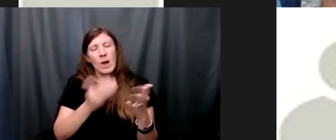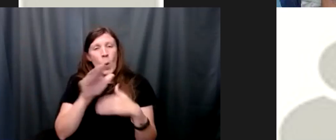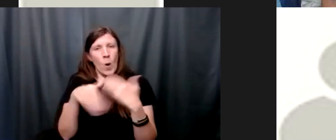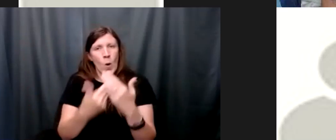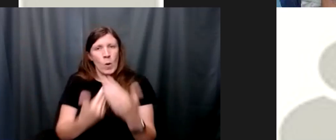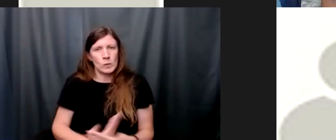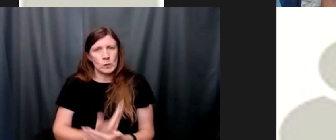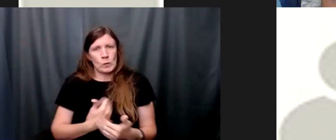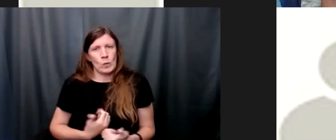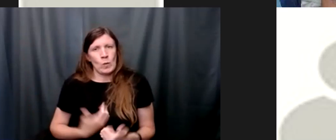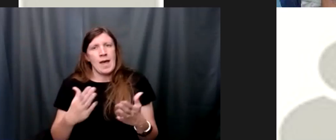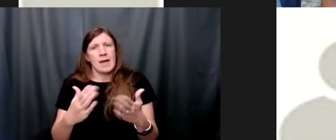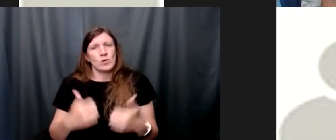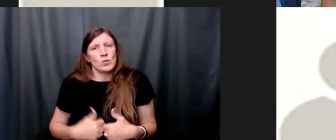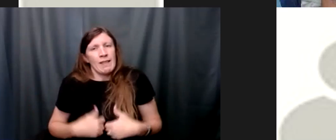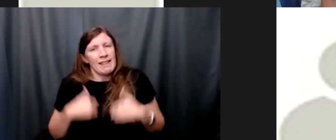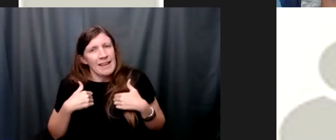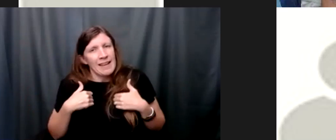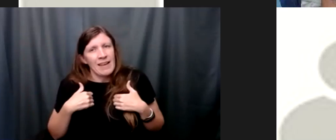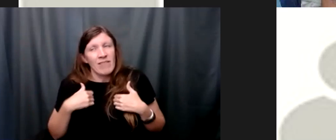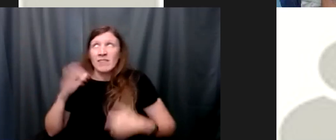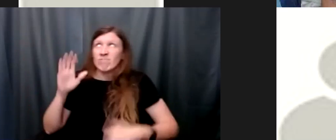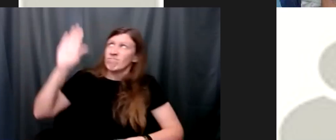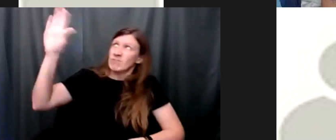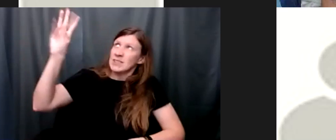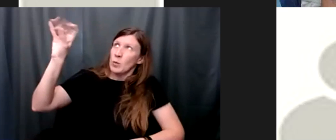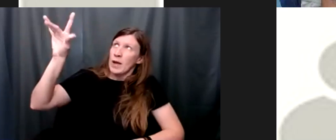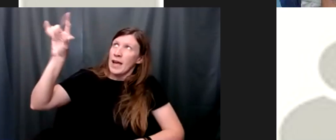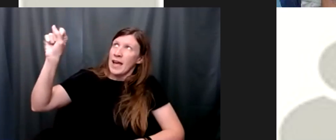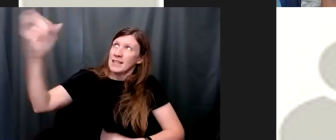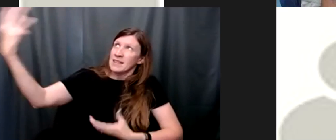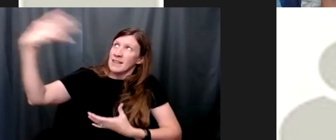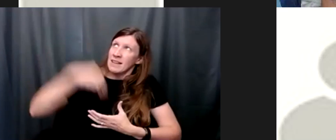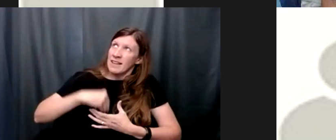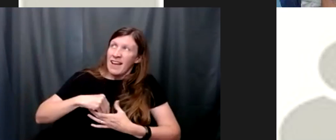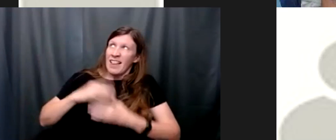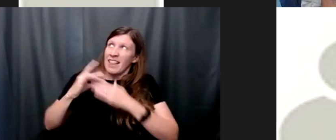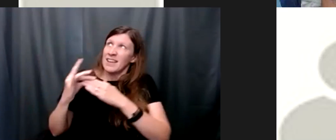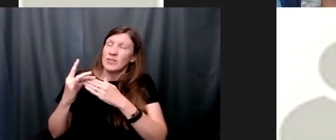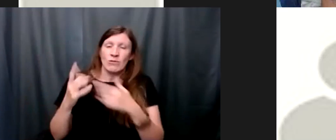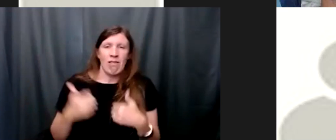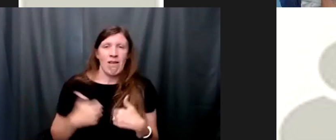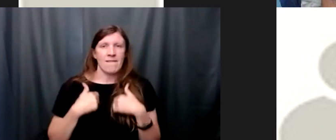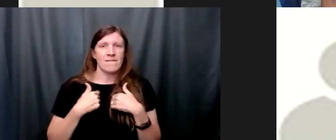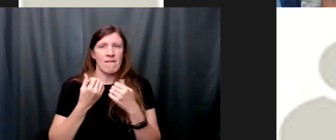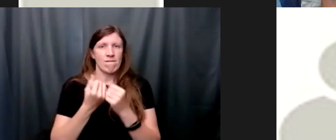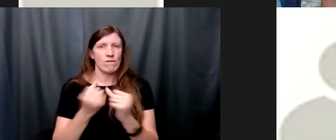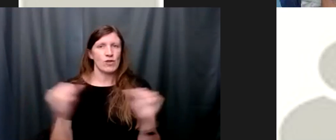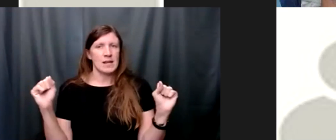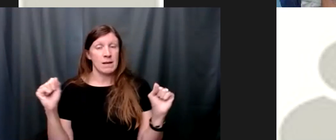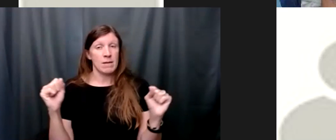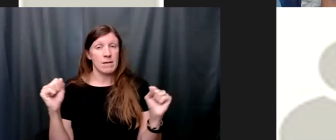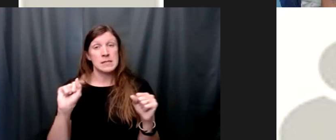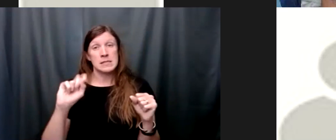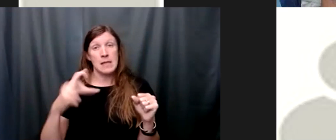living the ways of god bring to life and freedom see steps four and